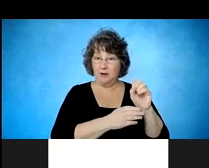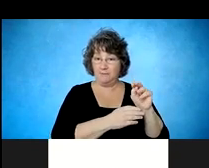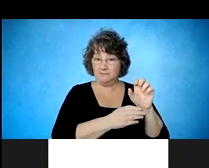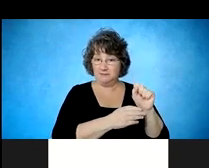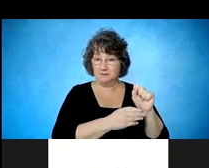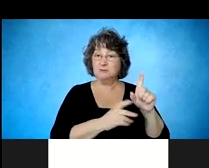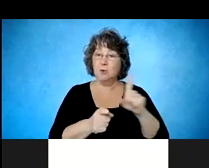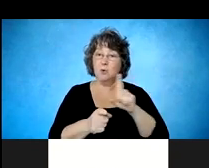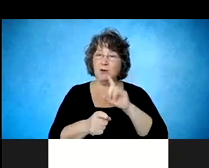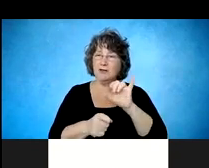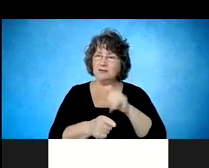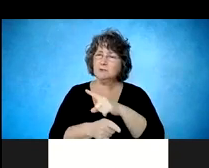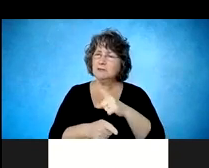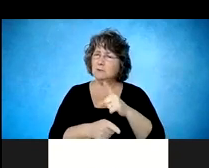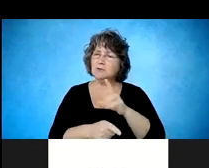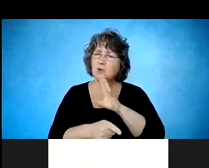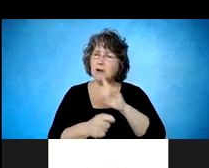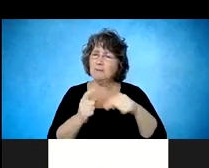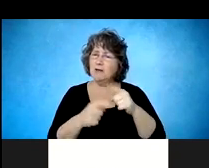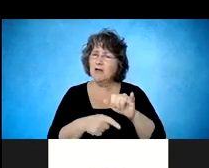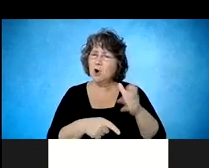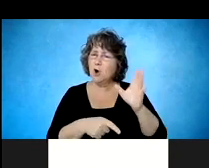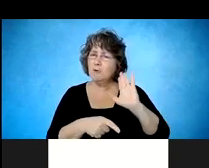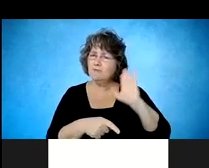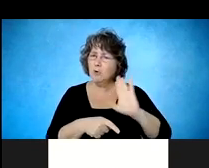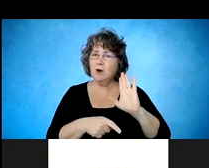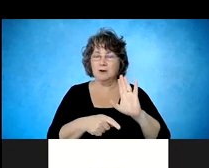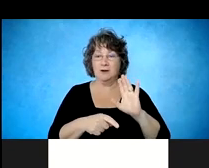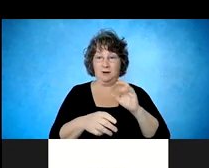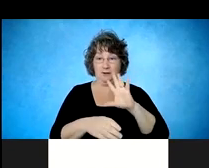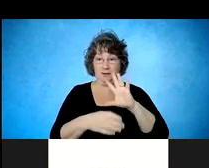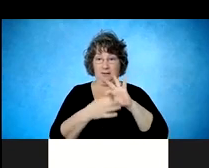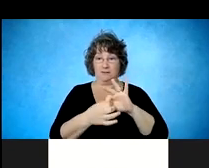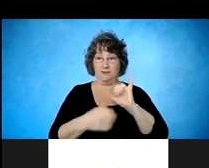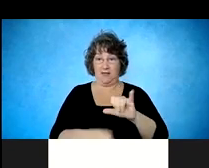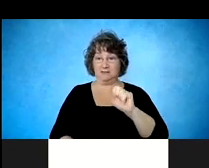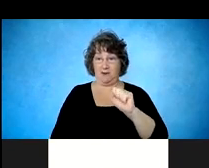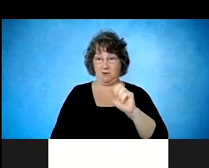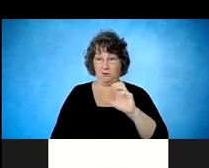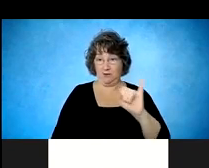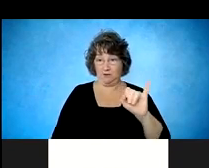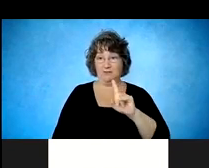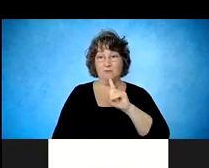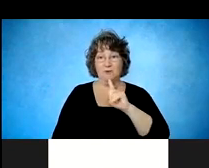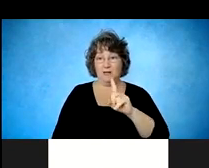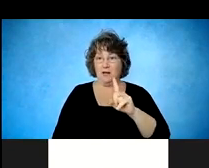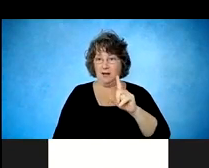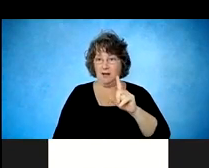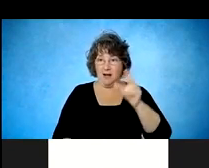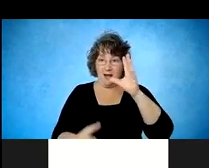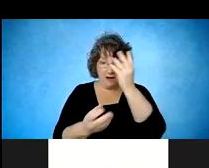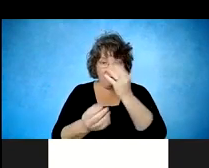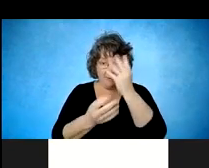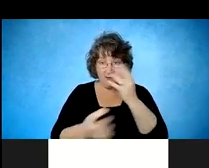um, spinal cord injury model systems, there's information collected from people who, from patients who are enrolled within the, um,